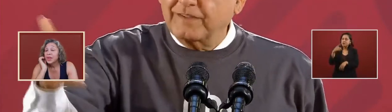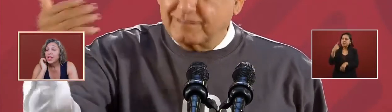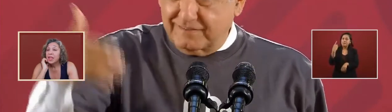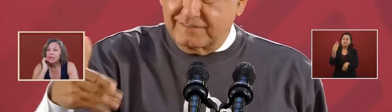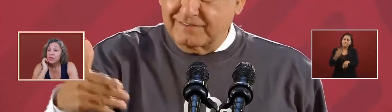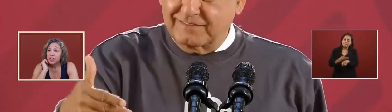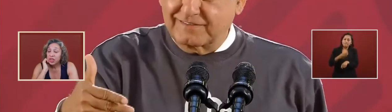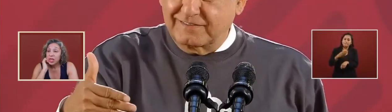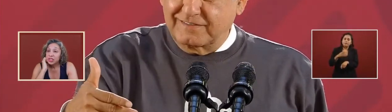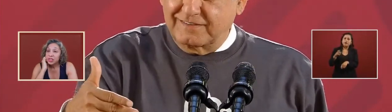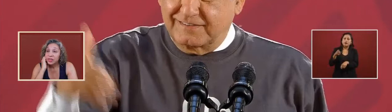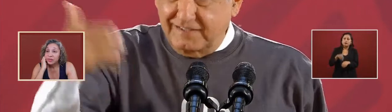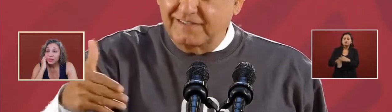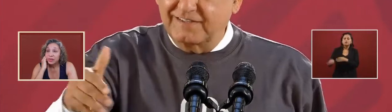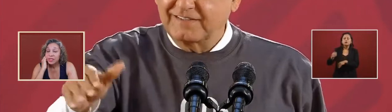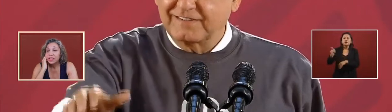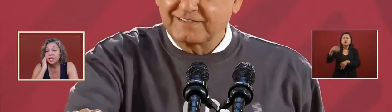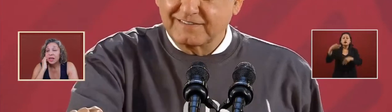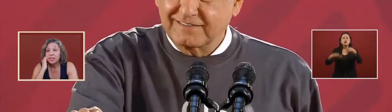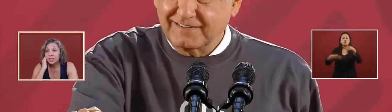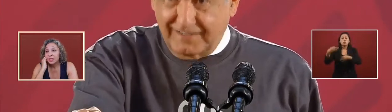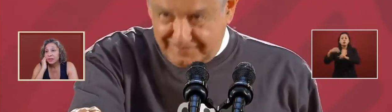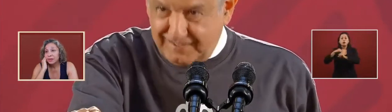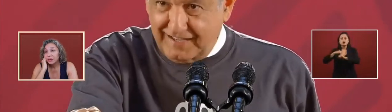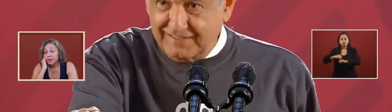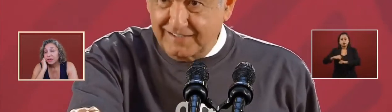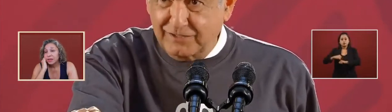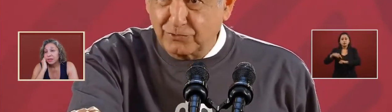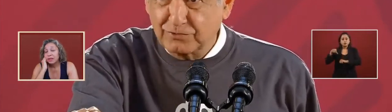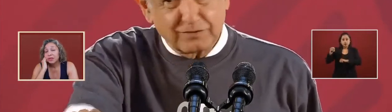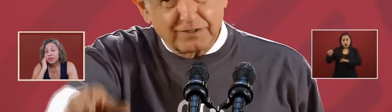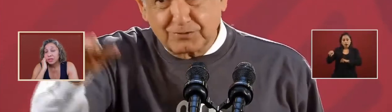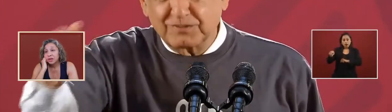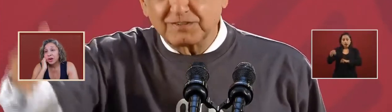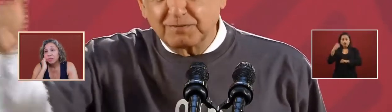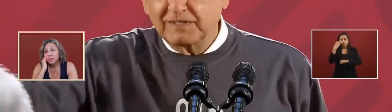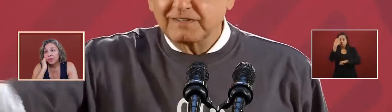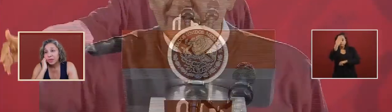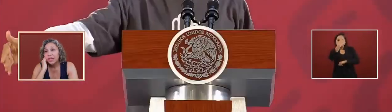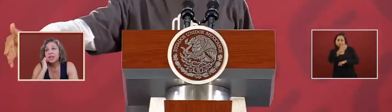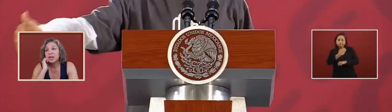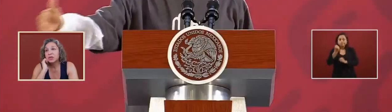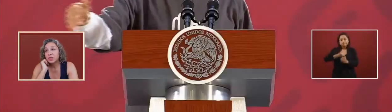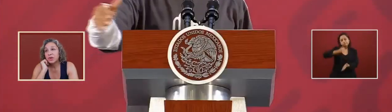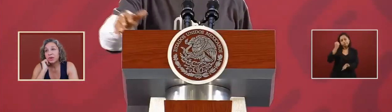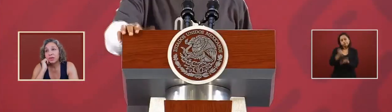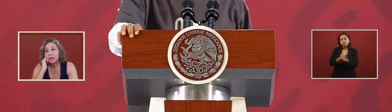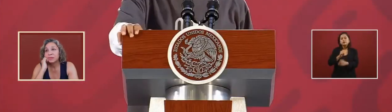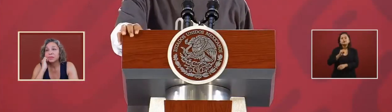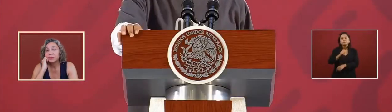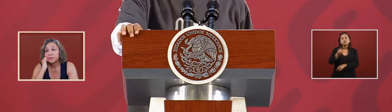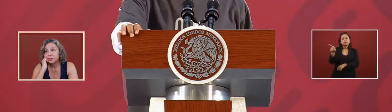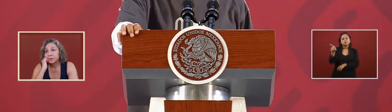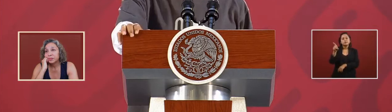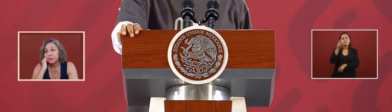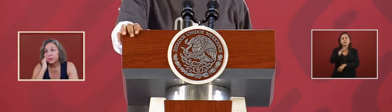if the judge decides that there is a crime then he goes forth